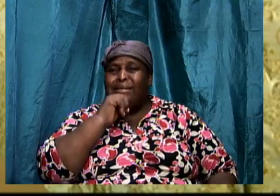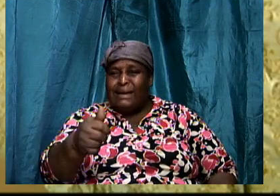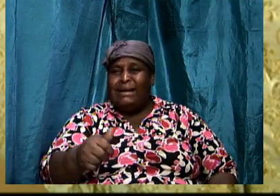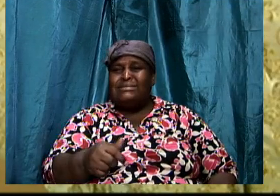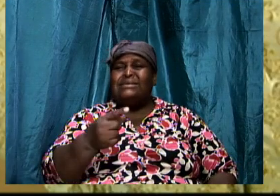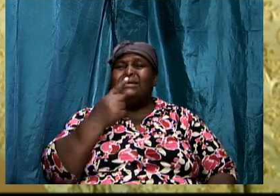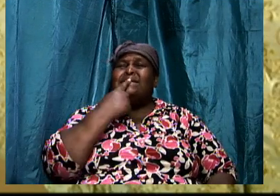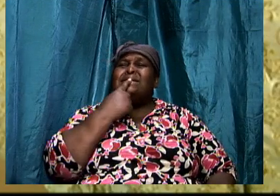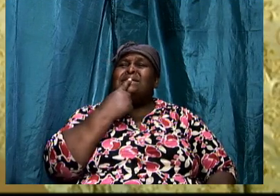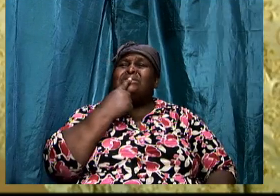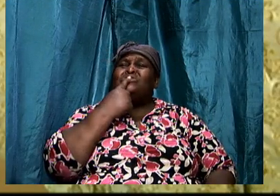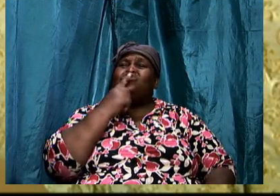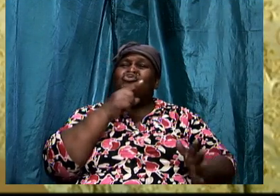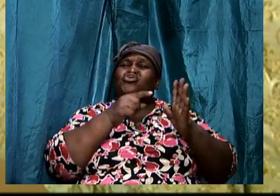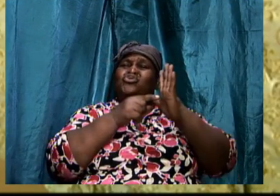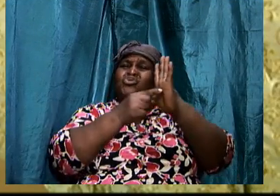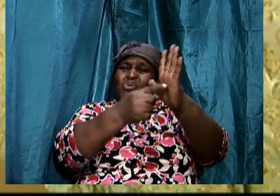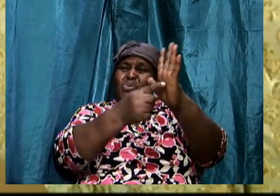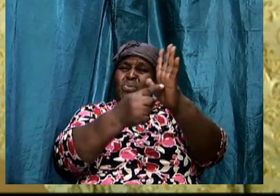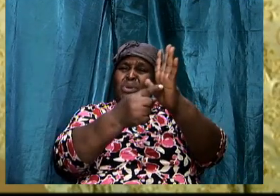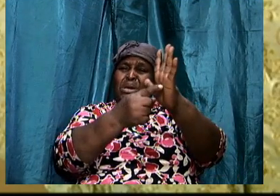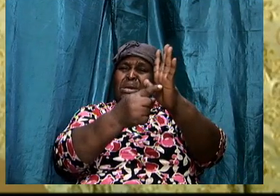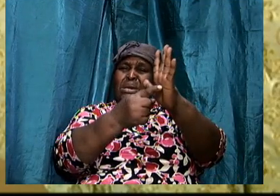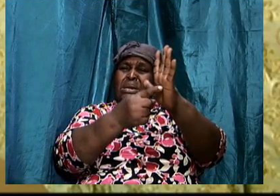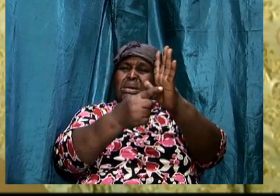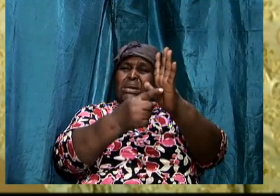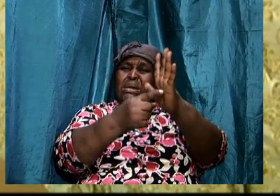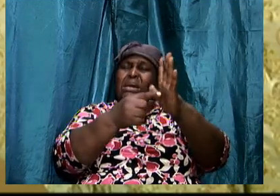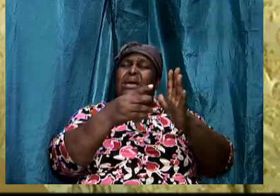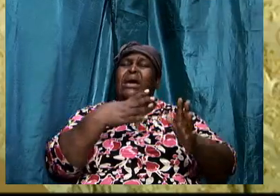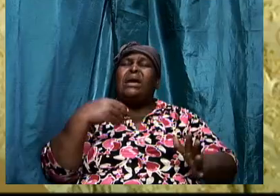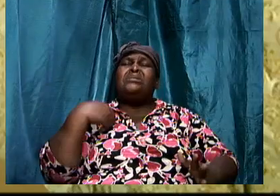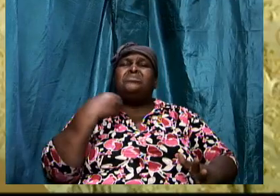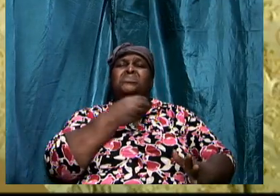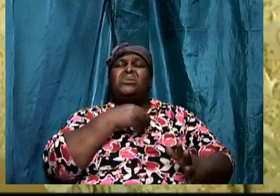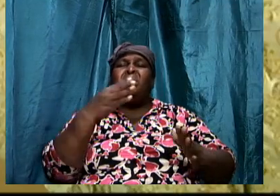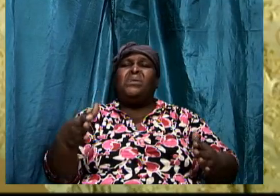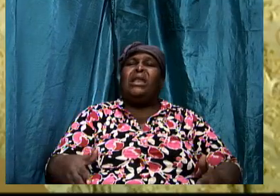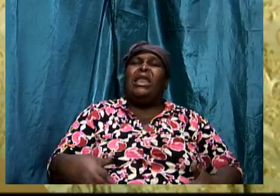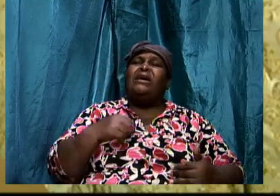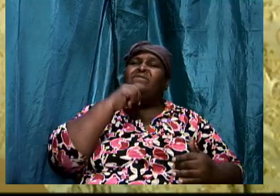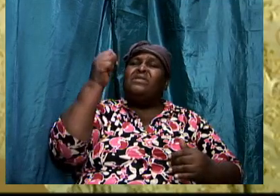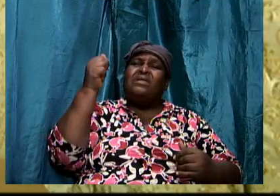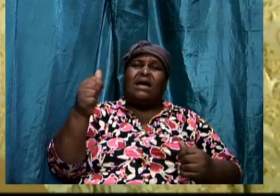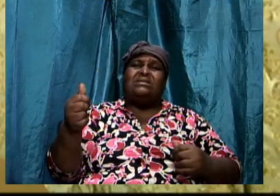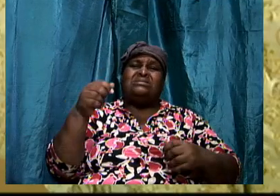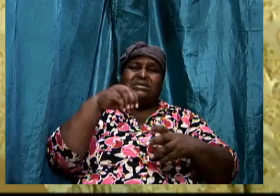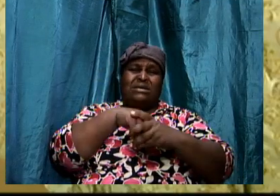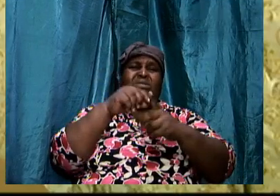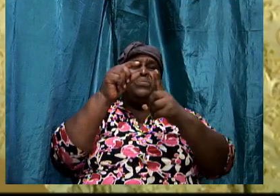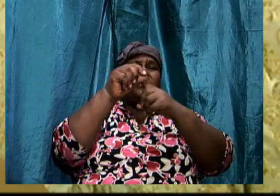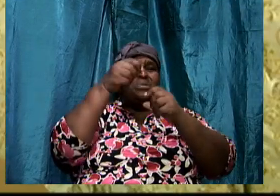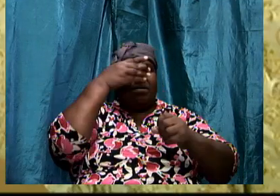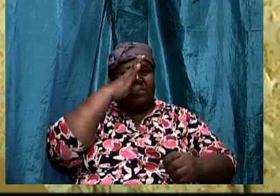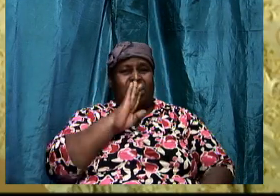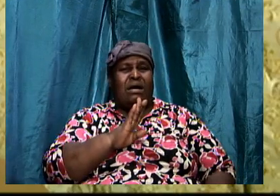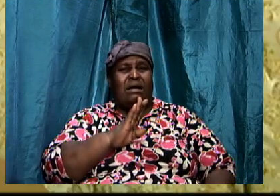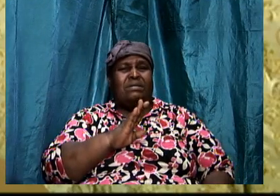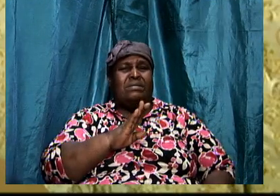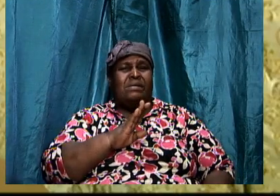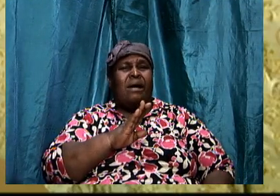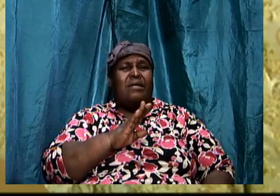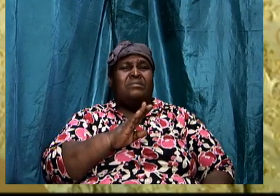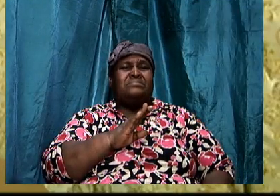in the words of Almighty God. It does not go together. It cannot reconcile. And I